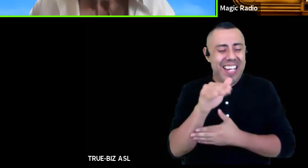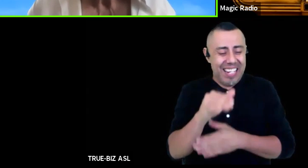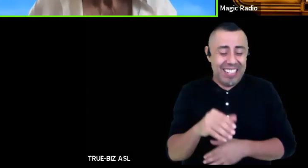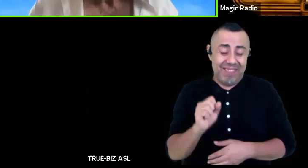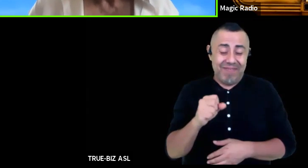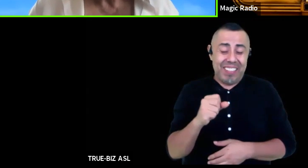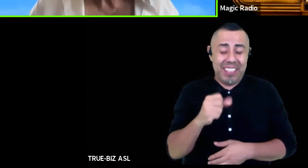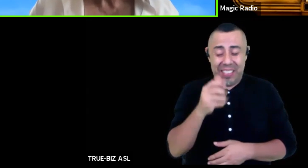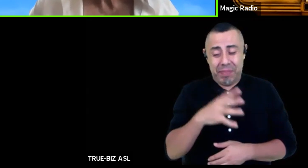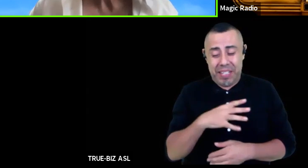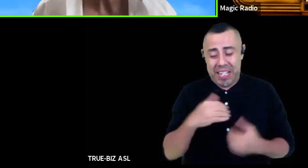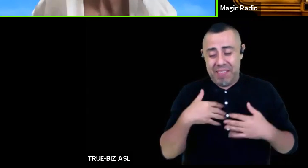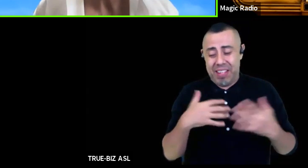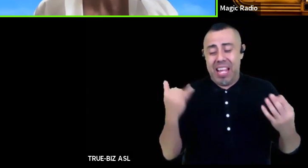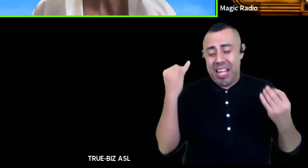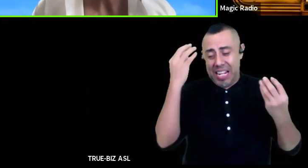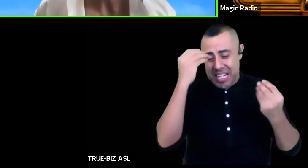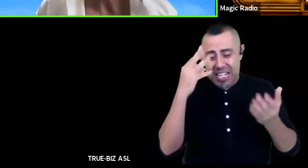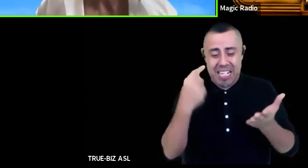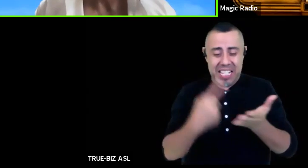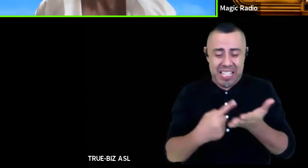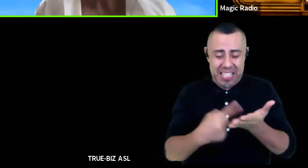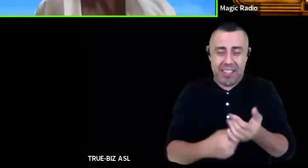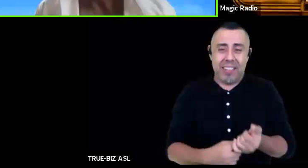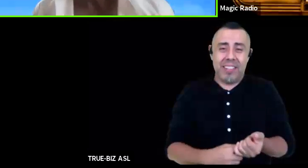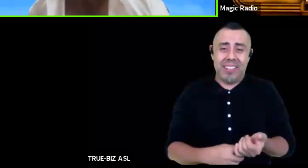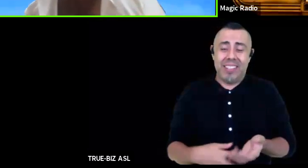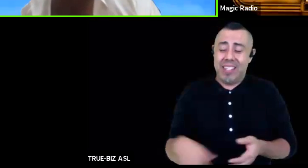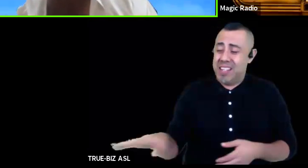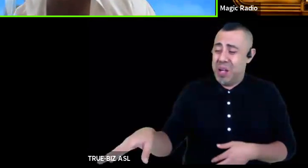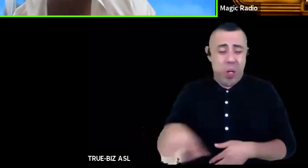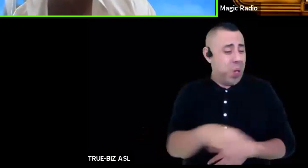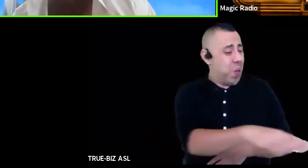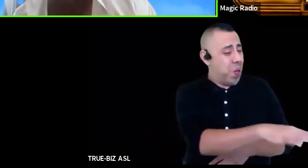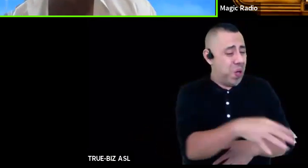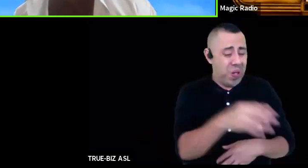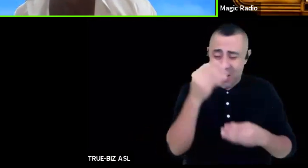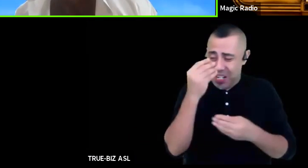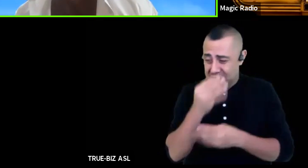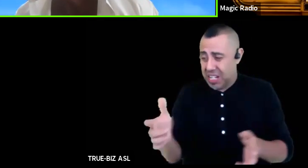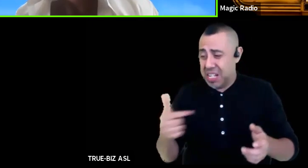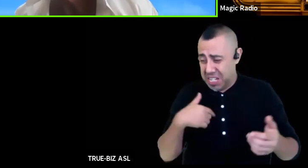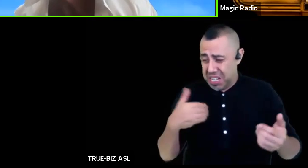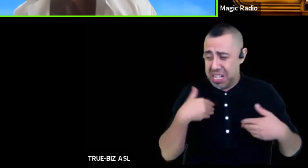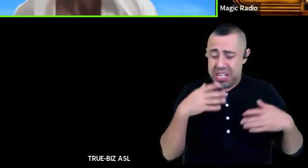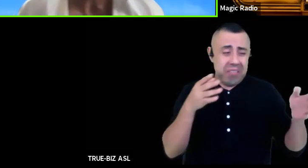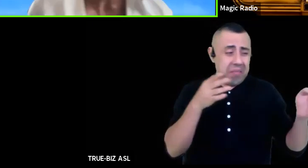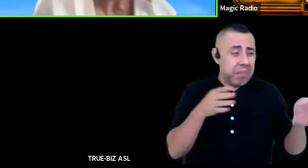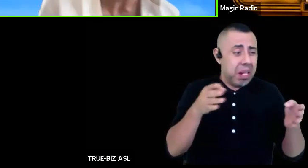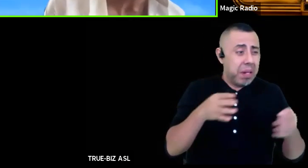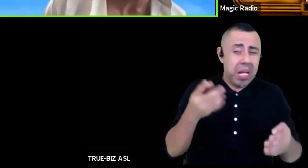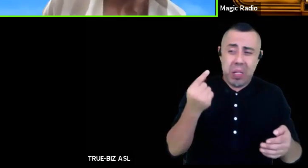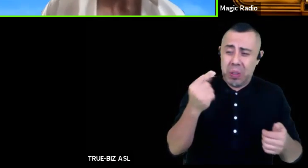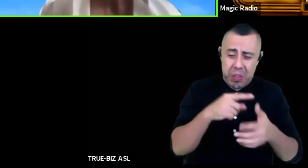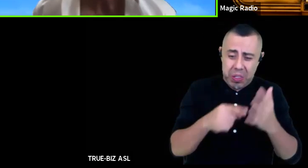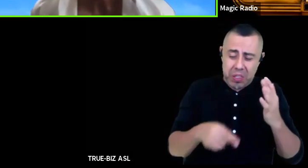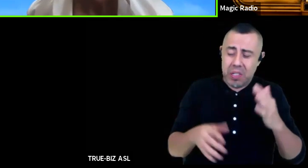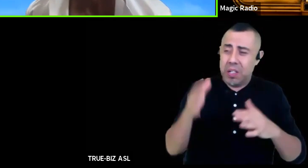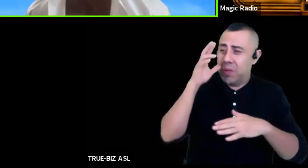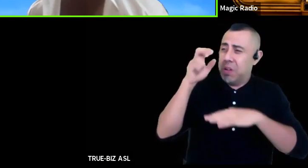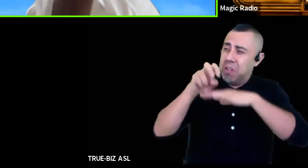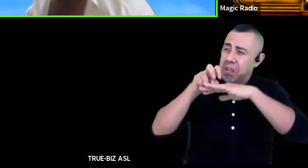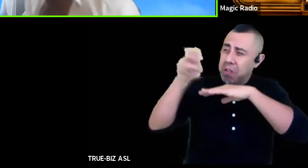oh gentlemen the things i was going to do cross the deserts explore the arctic